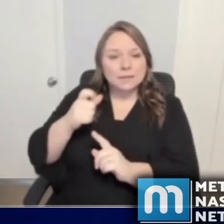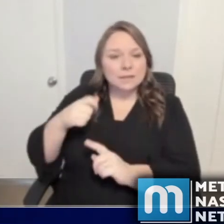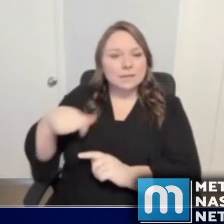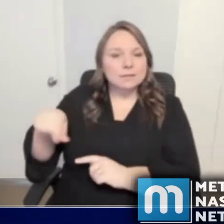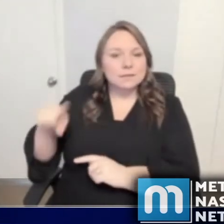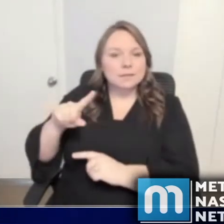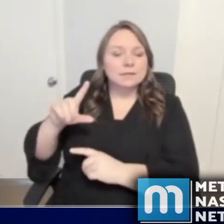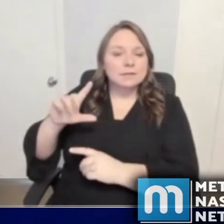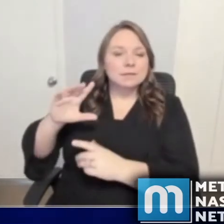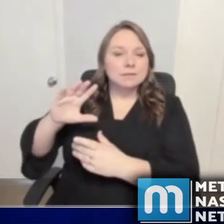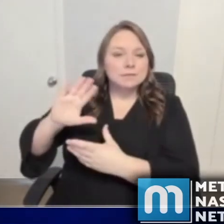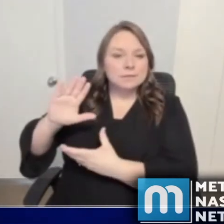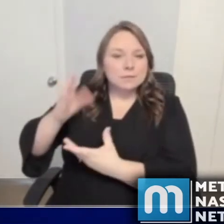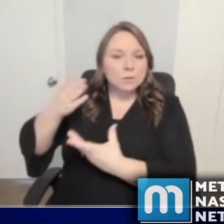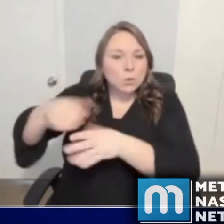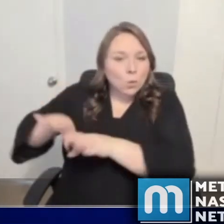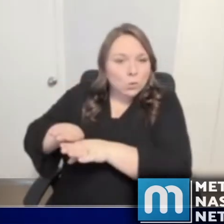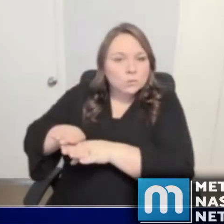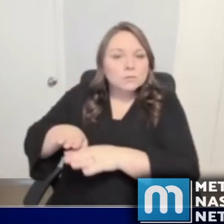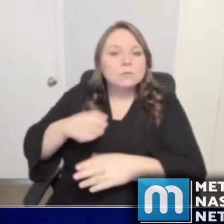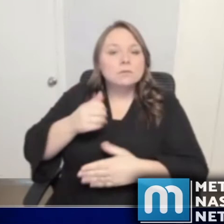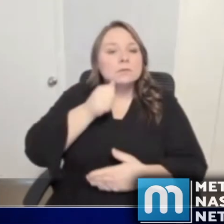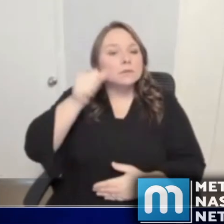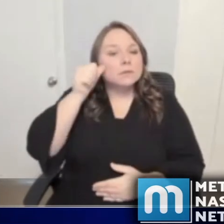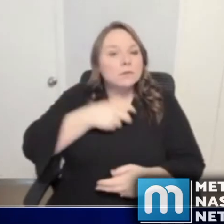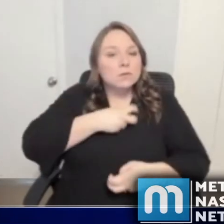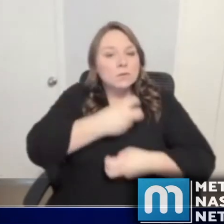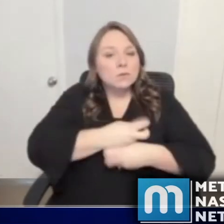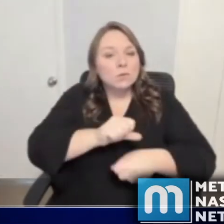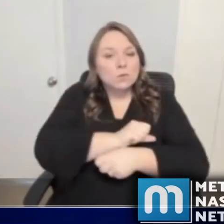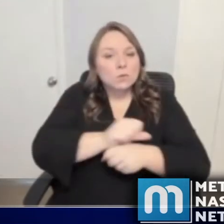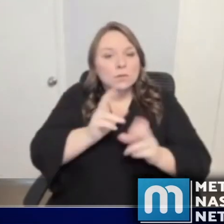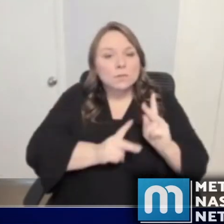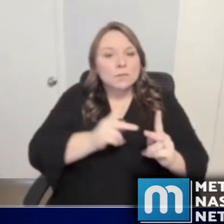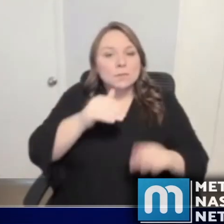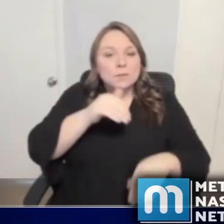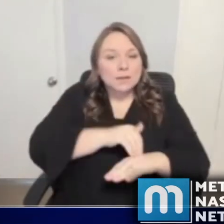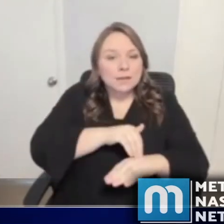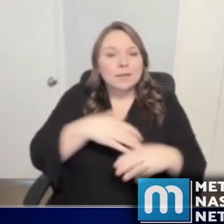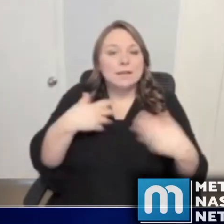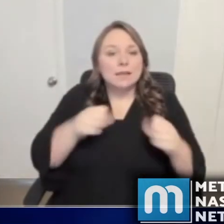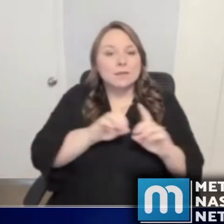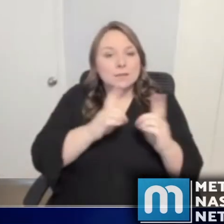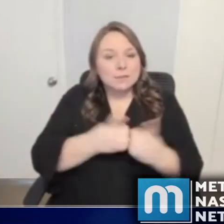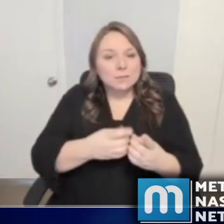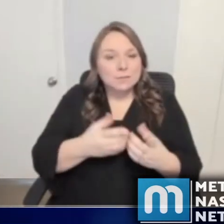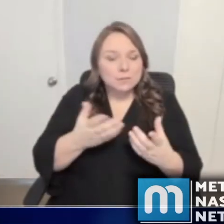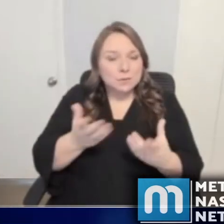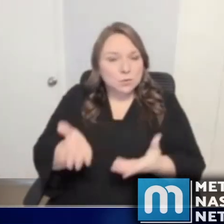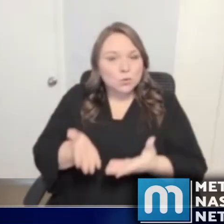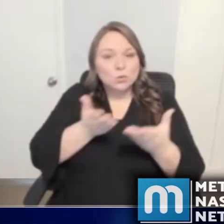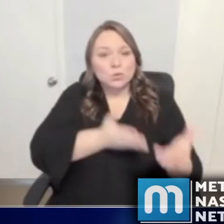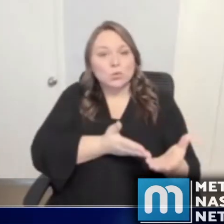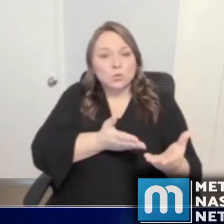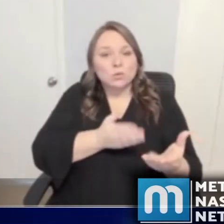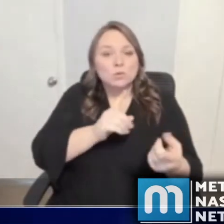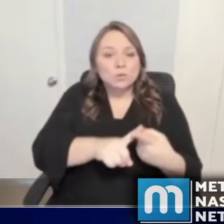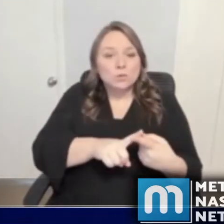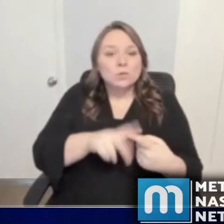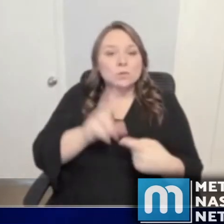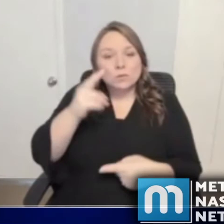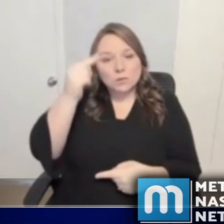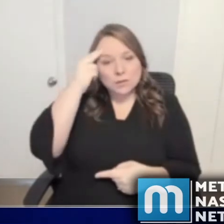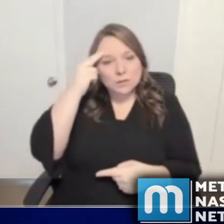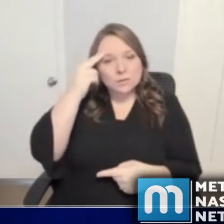closed. And so yesterday, our hardworking group at the Metro Public Health Department actually took these vaccines to the National Rescue Mission